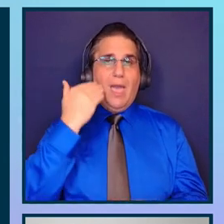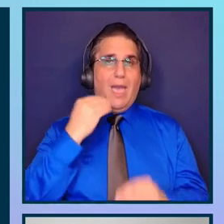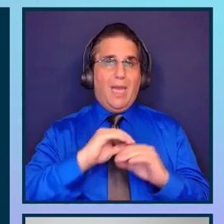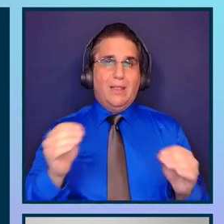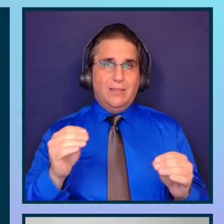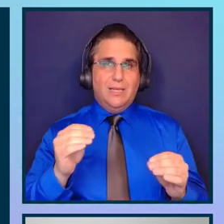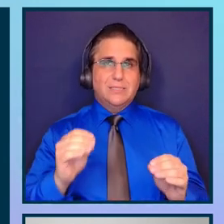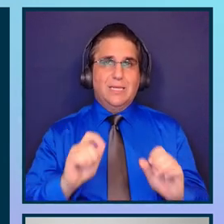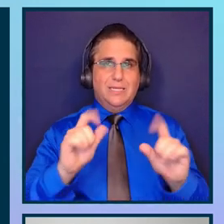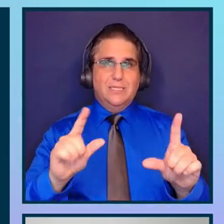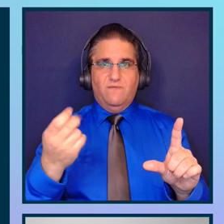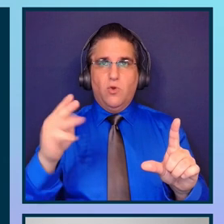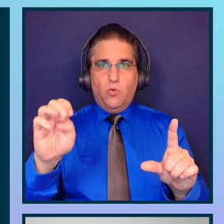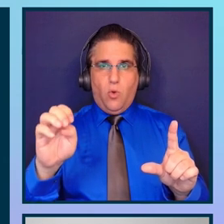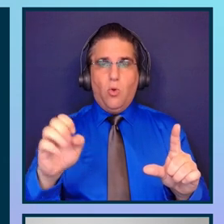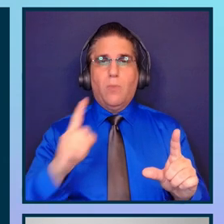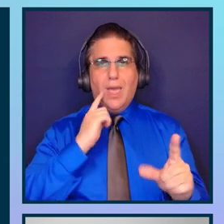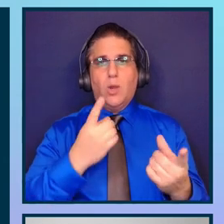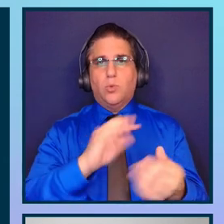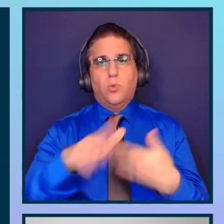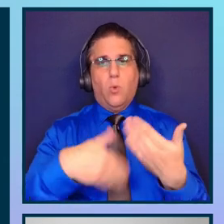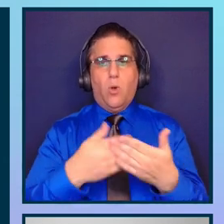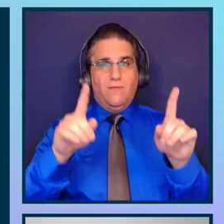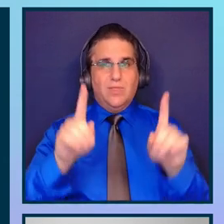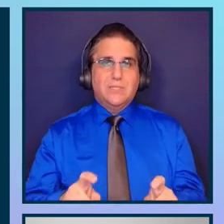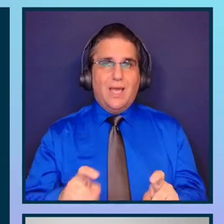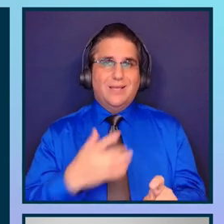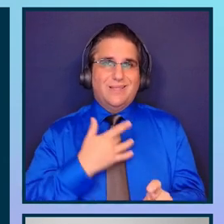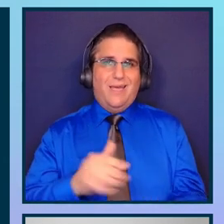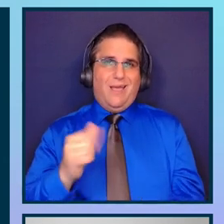all the tests that AXE always does.